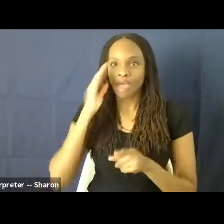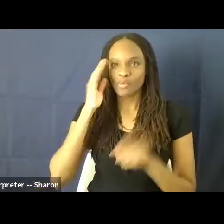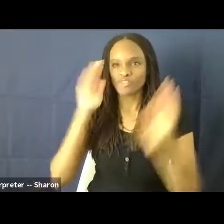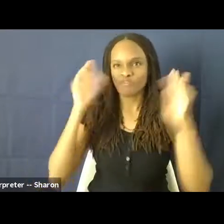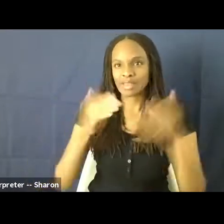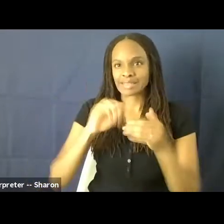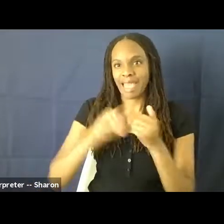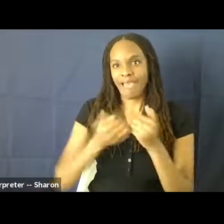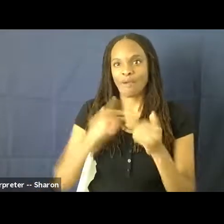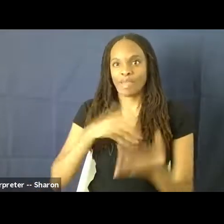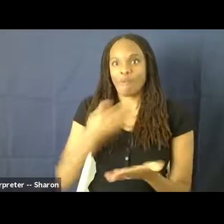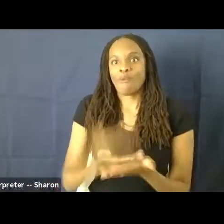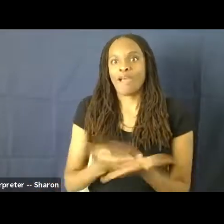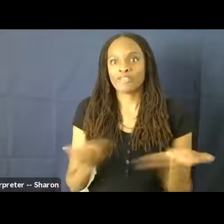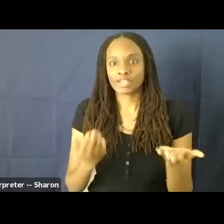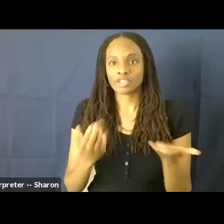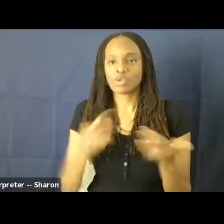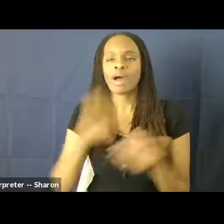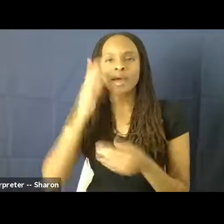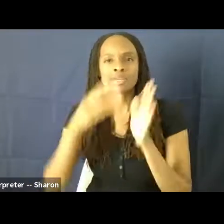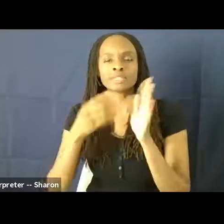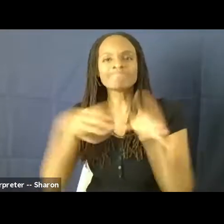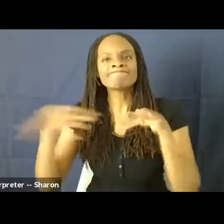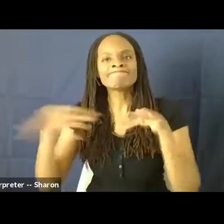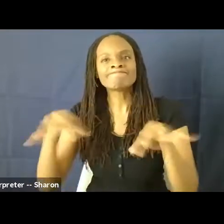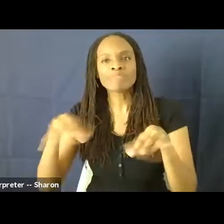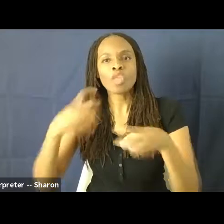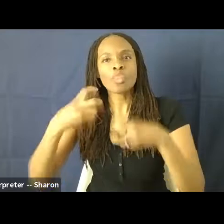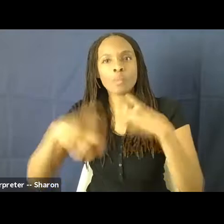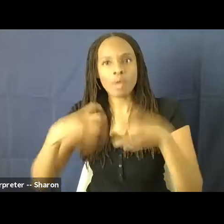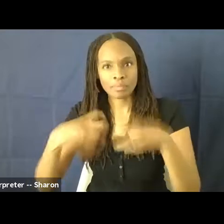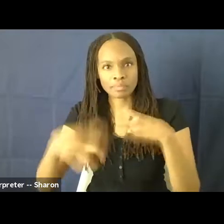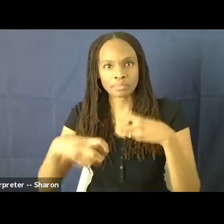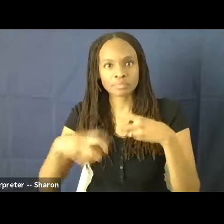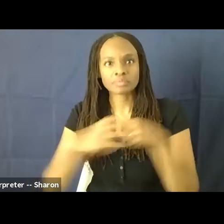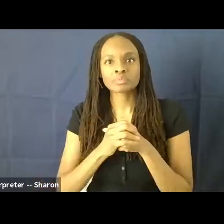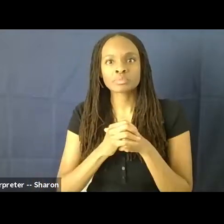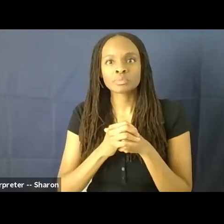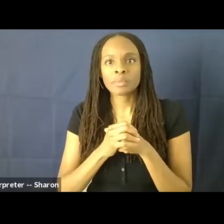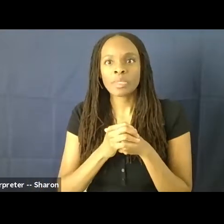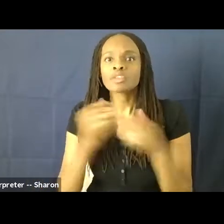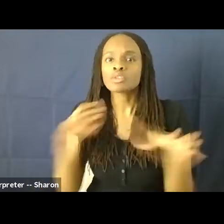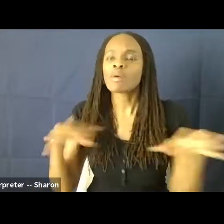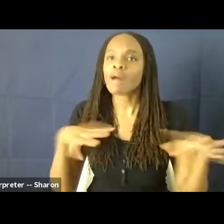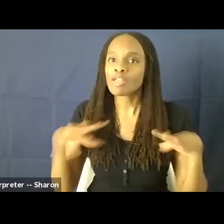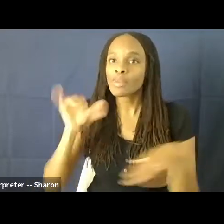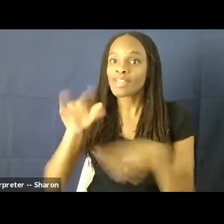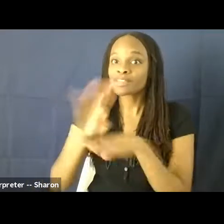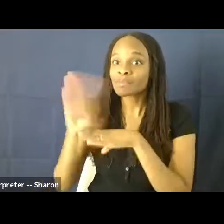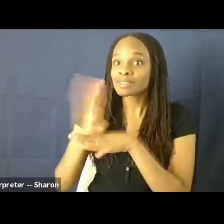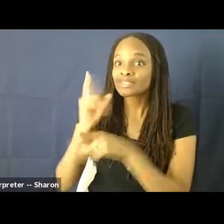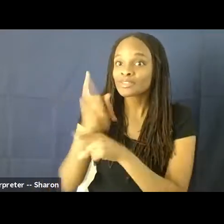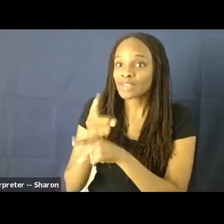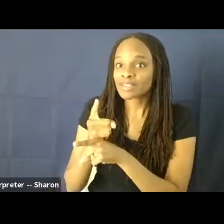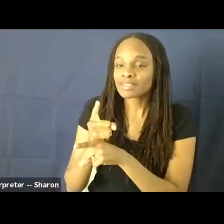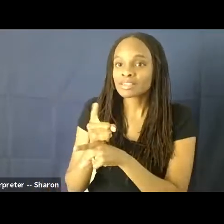reframe the problem for us. OK, is Hollywood is a business, right? And so at its core, we